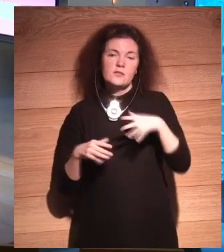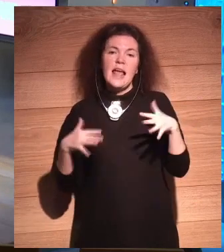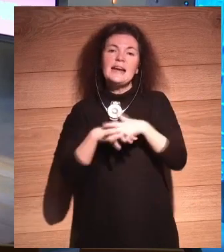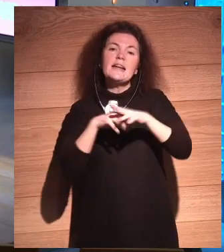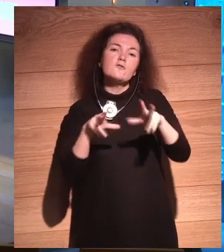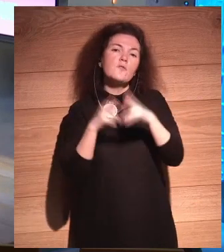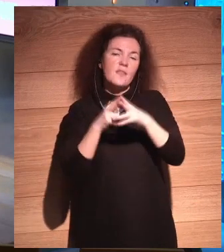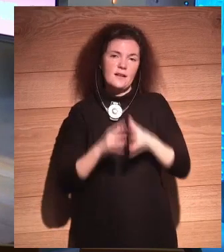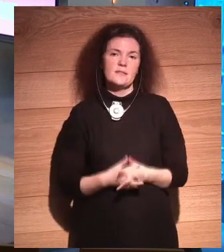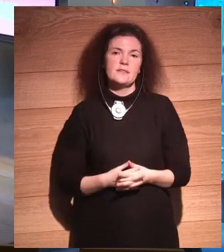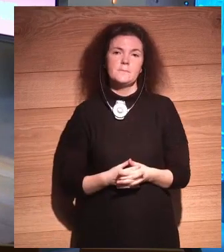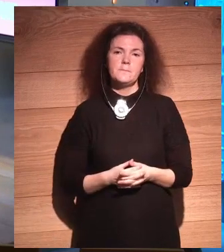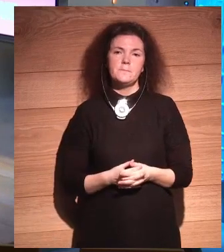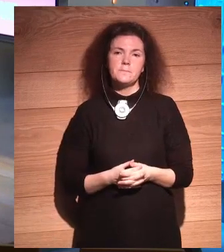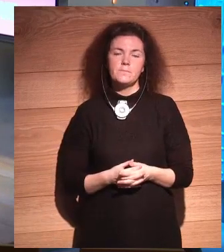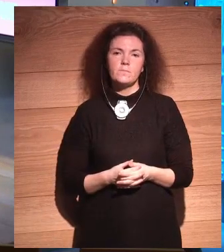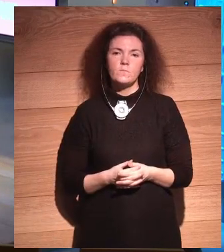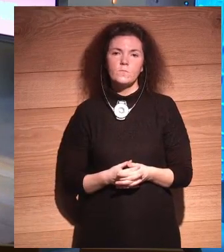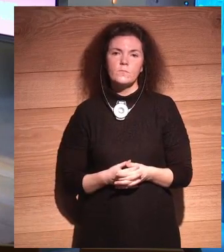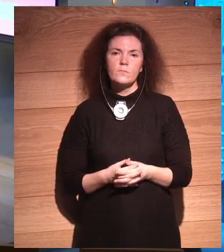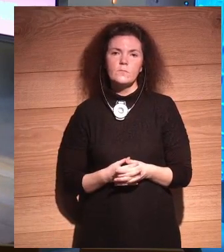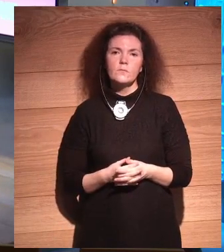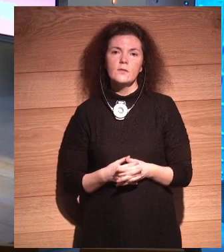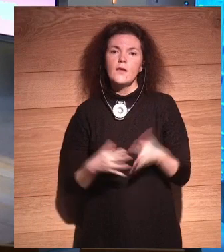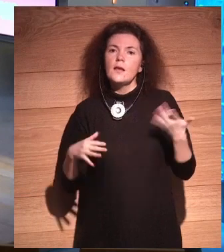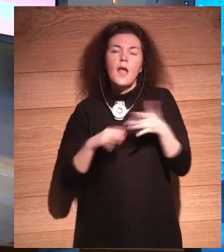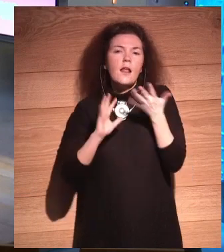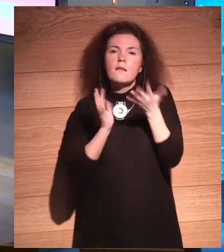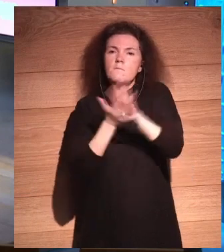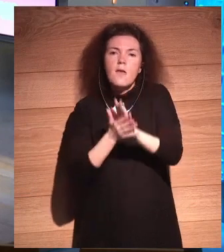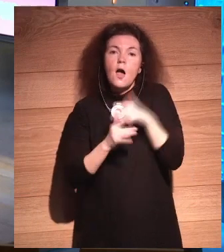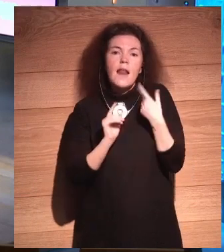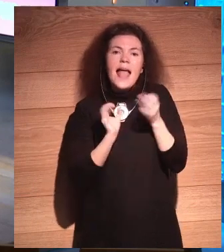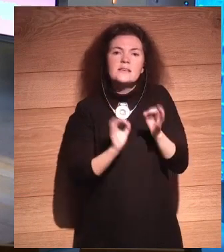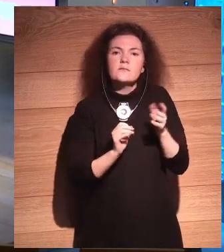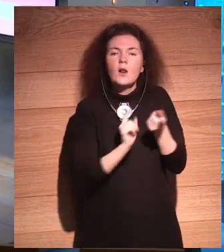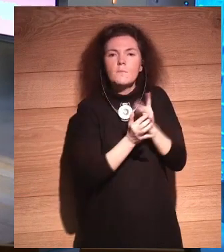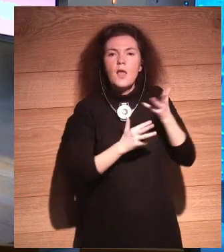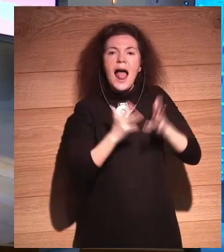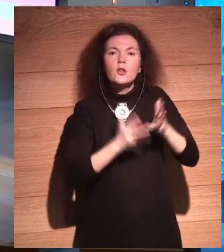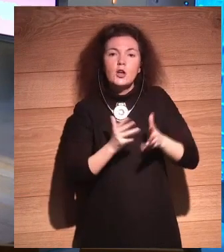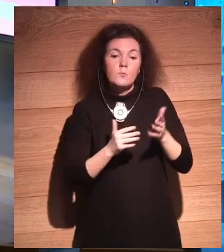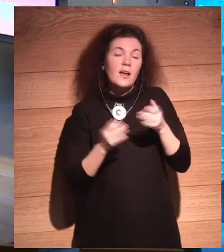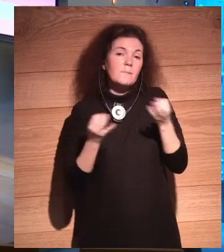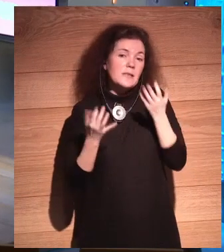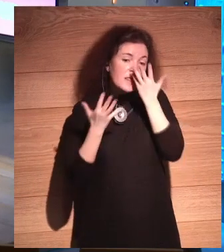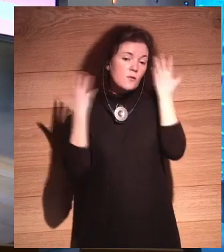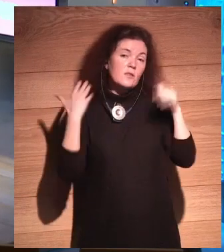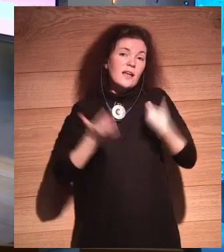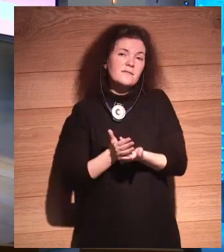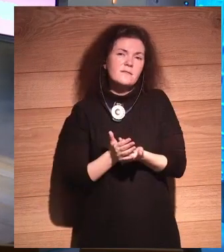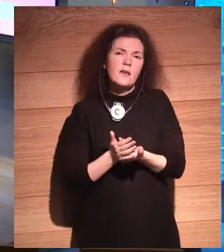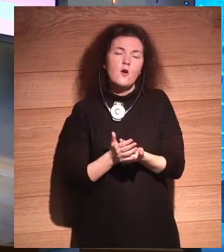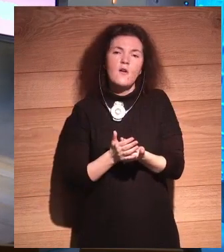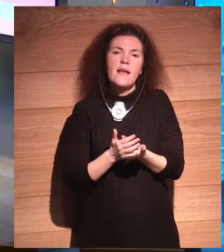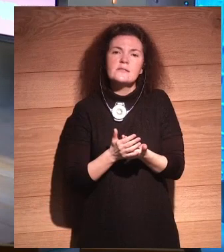Media has become perverted to be an algorithm. Why do you think in the last 10 years we had this huge wave towards